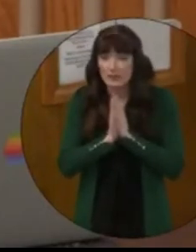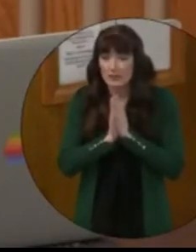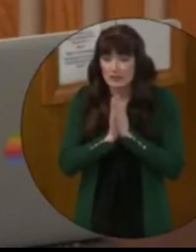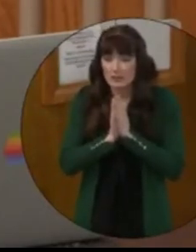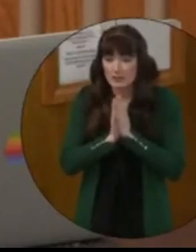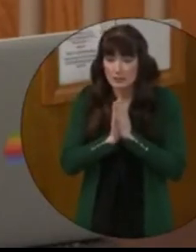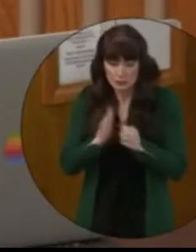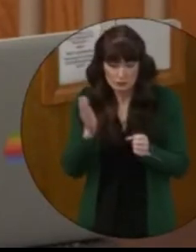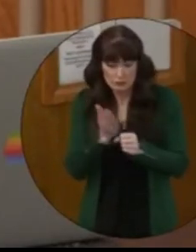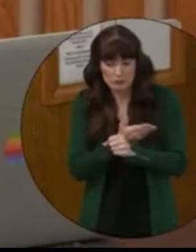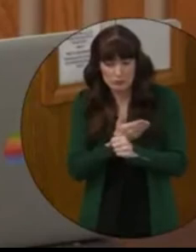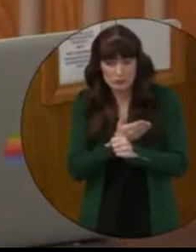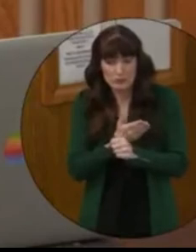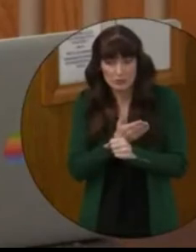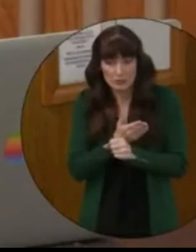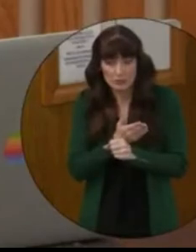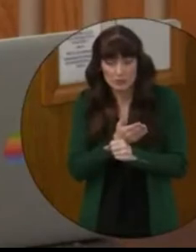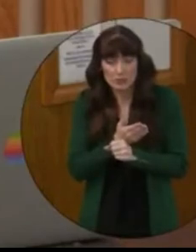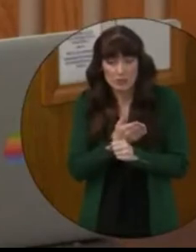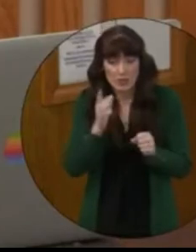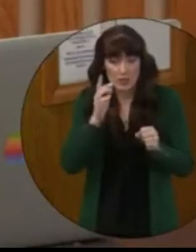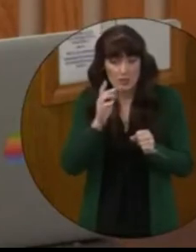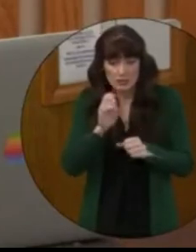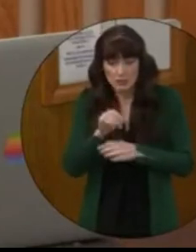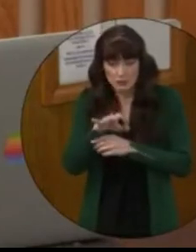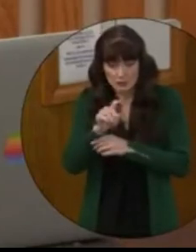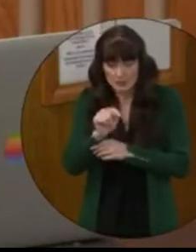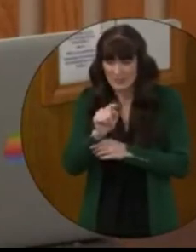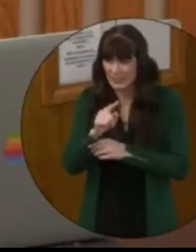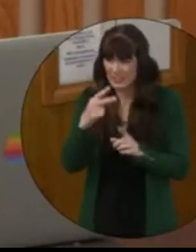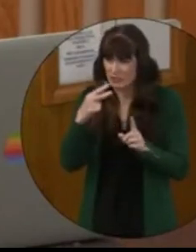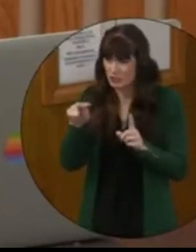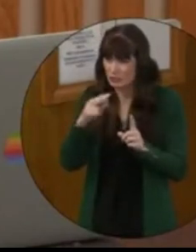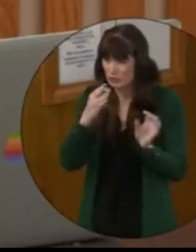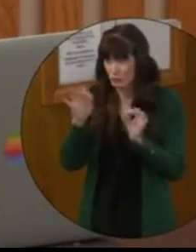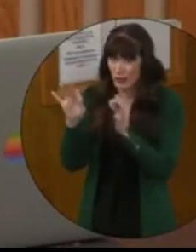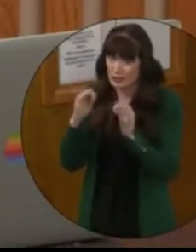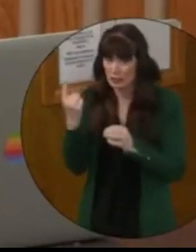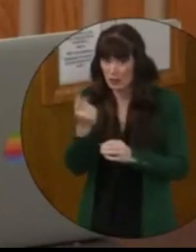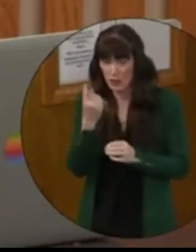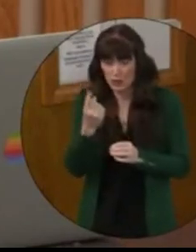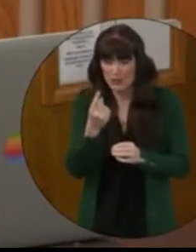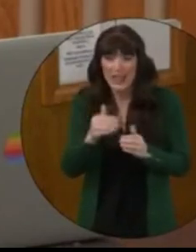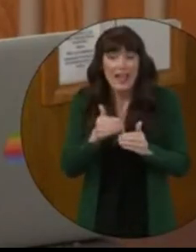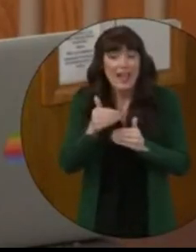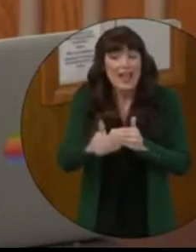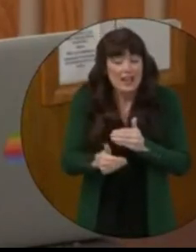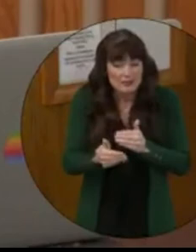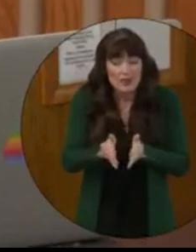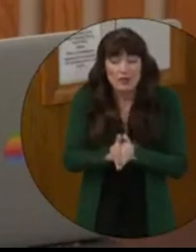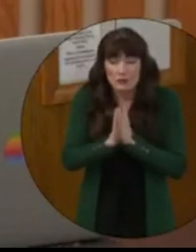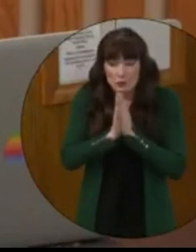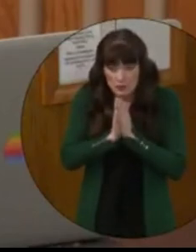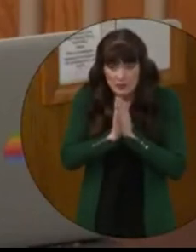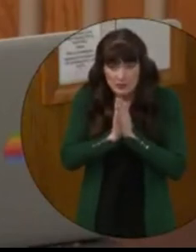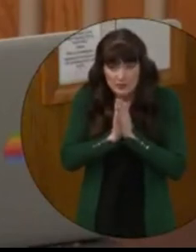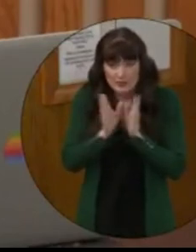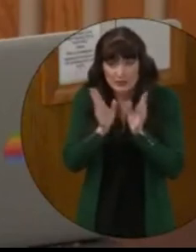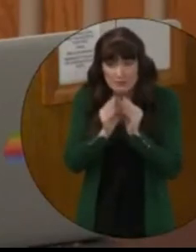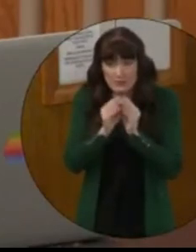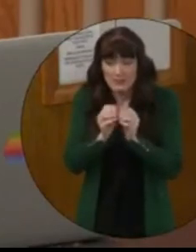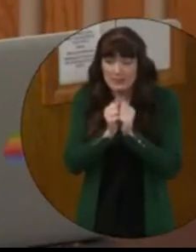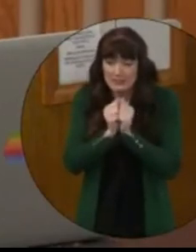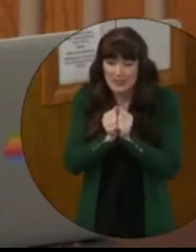was a convenient distraction, a distraction that occurred after I have requested to meet with you on numerous occasions